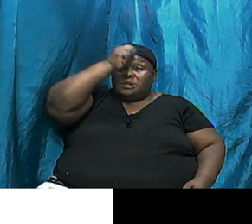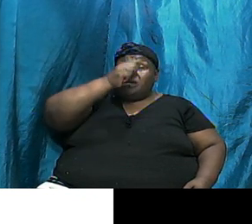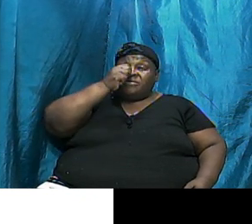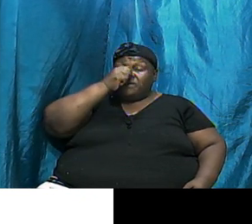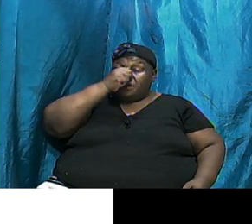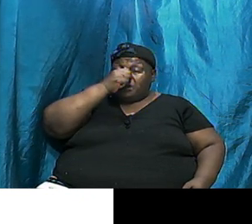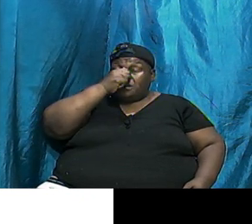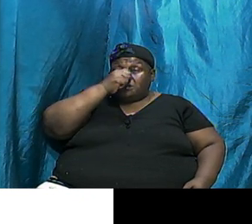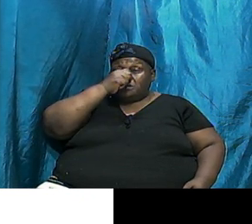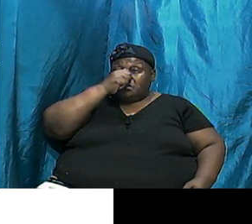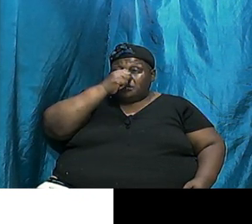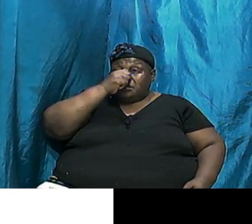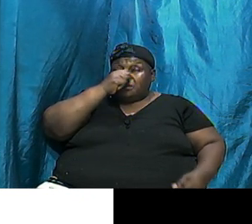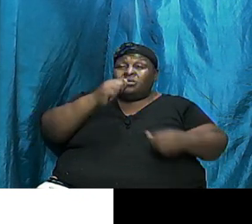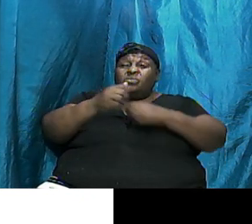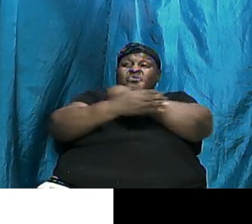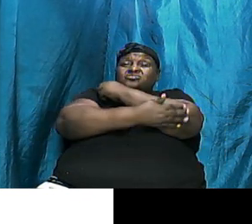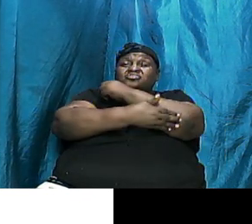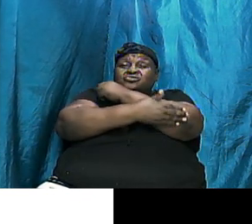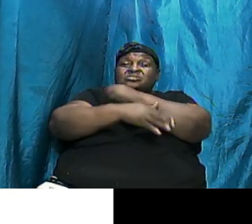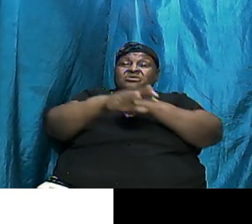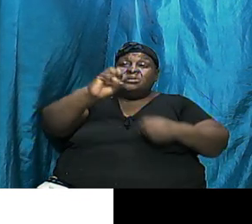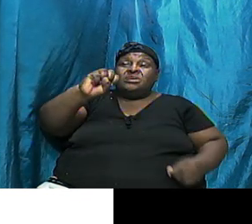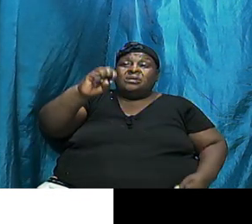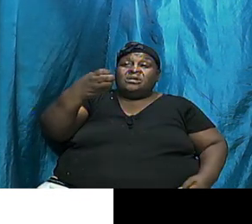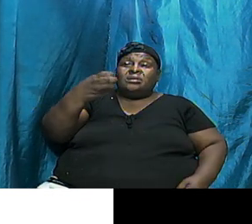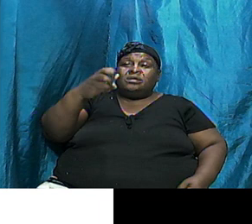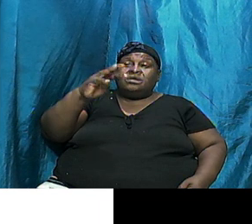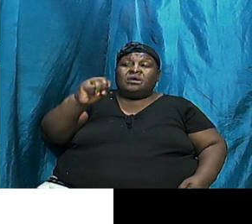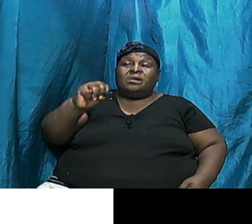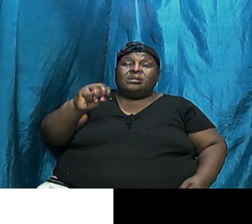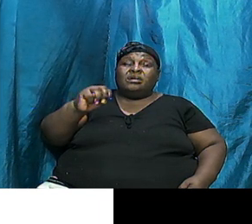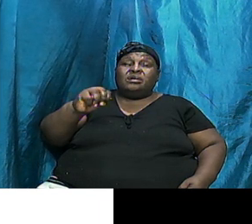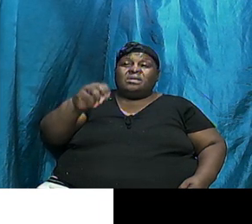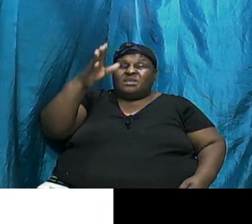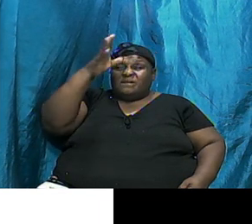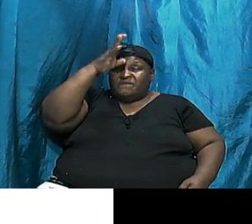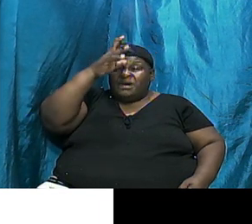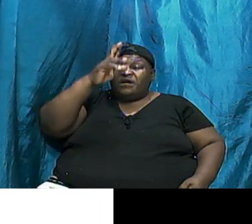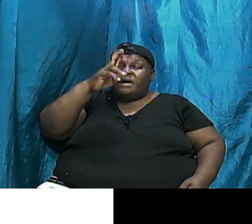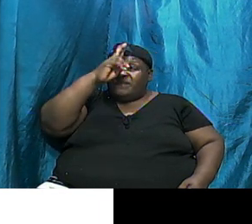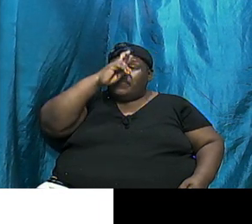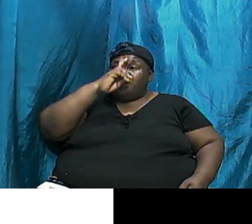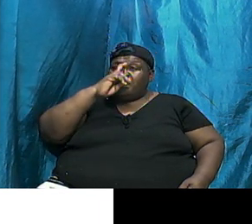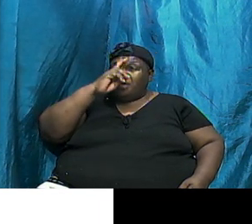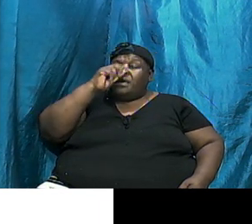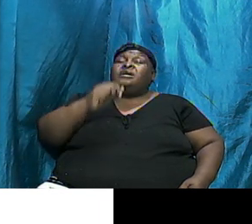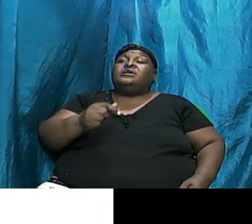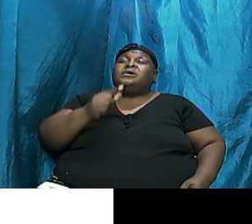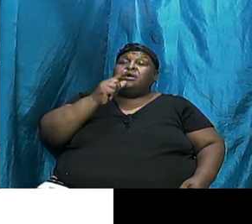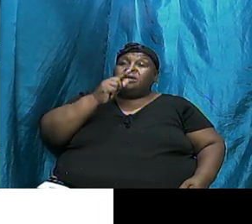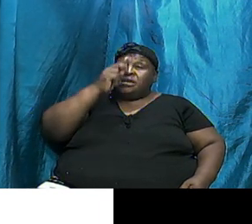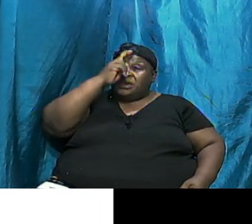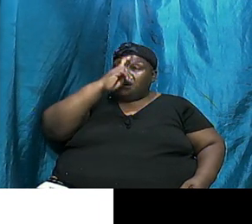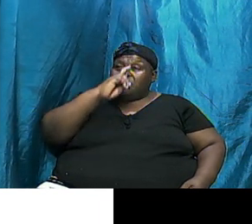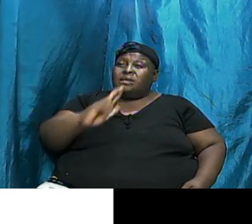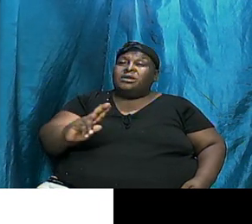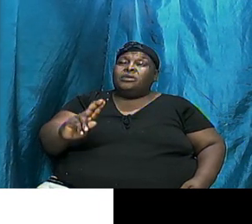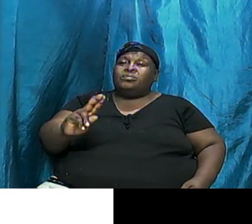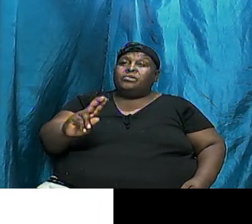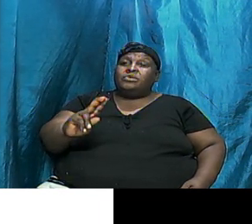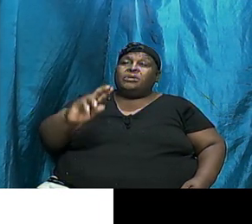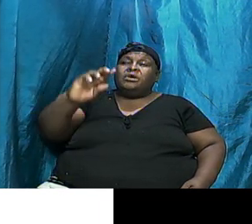When We Look At Shem He Was The Father Of The Hebrew And The Father Of The Arab Nation The Tent